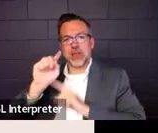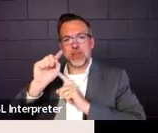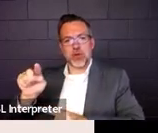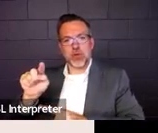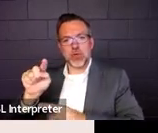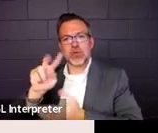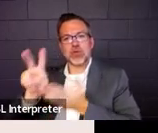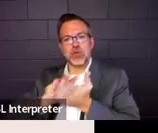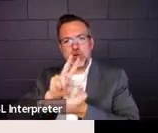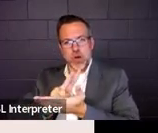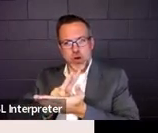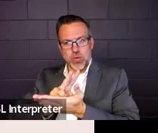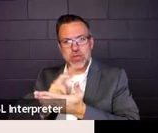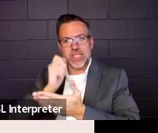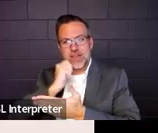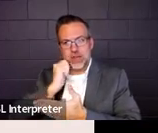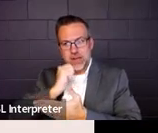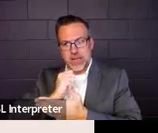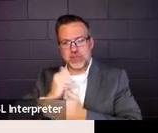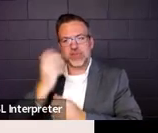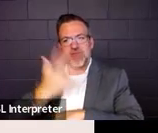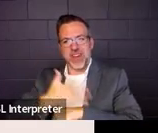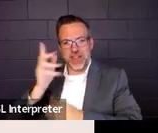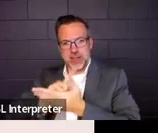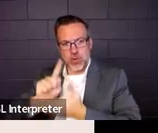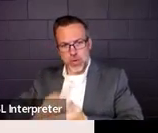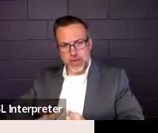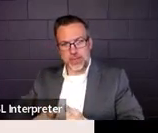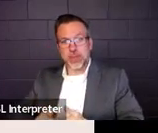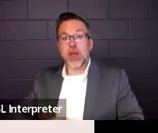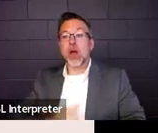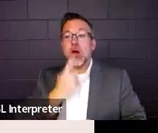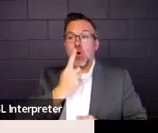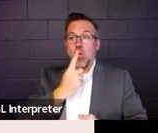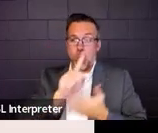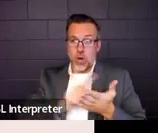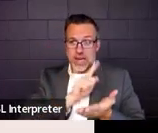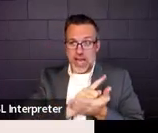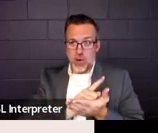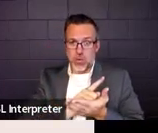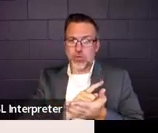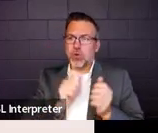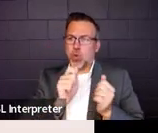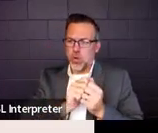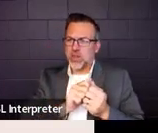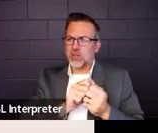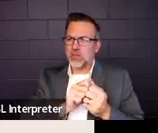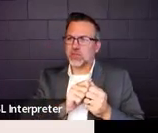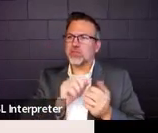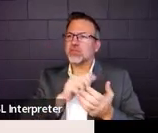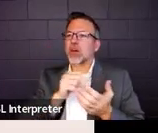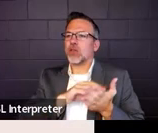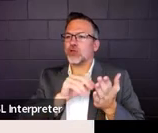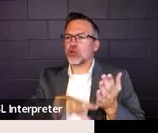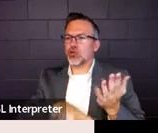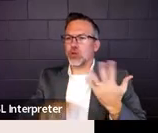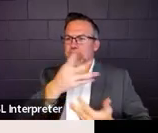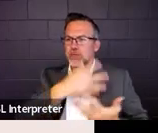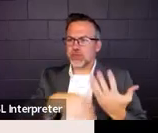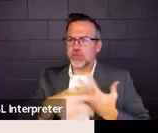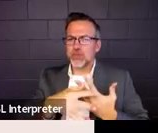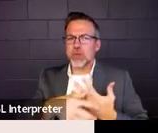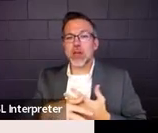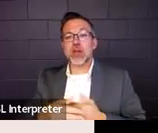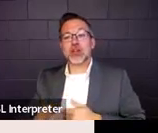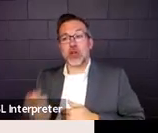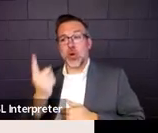week. One of those hours is spent with his peers. So let's look at how we're going to figure that. So he